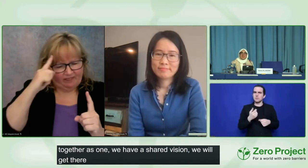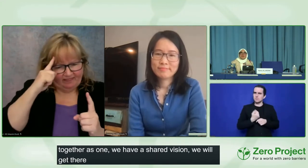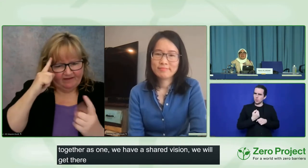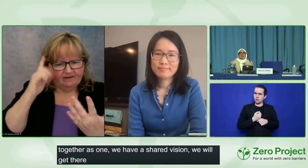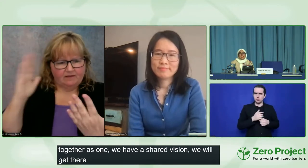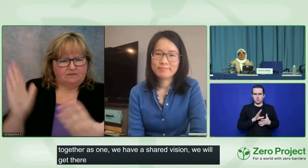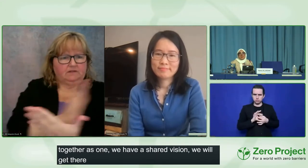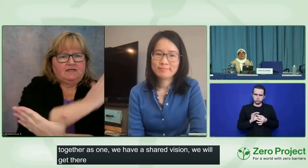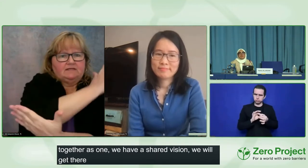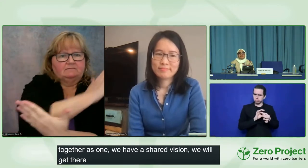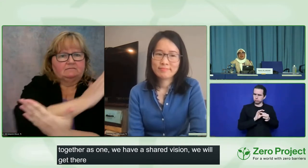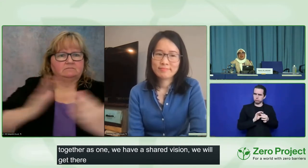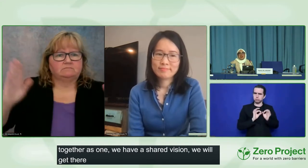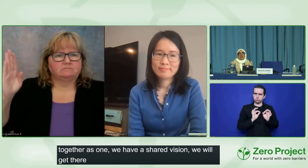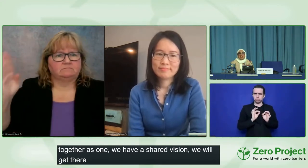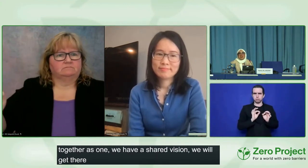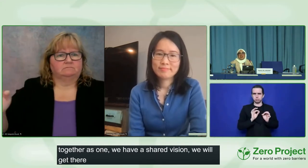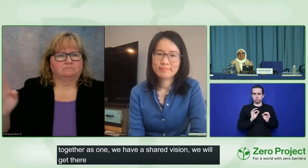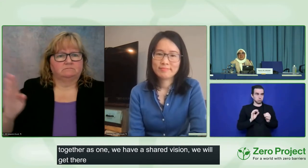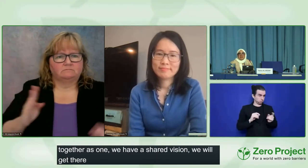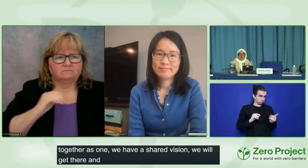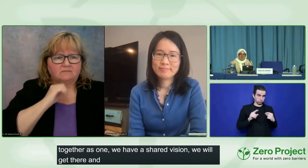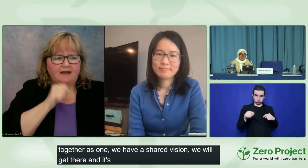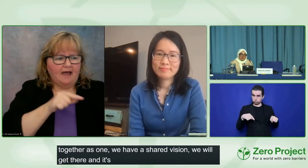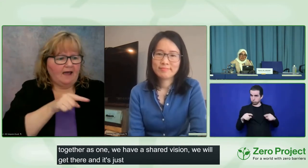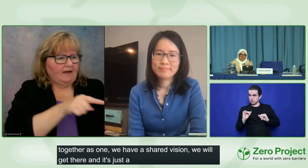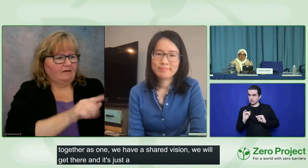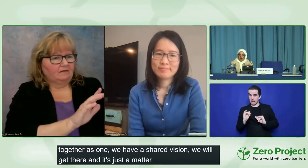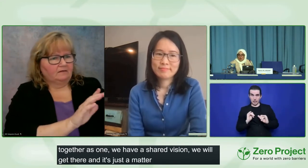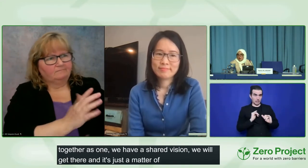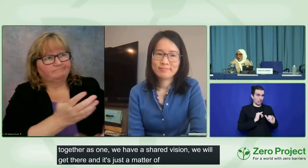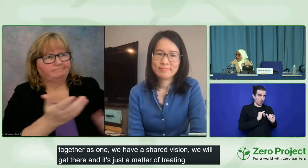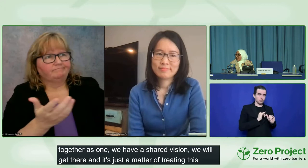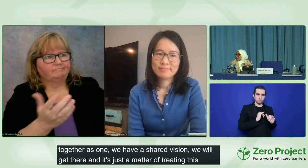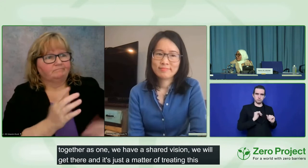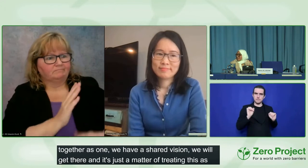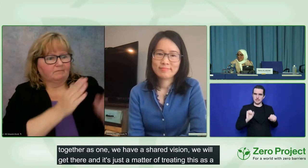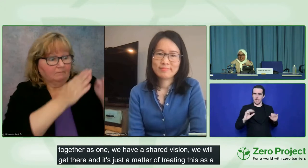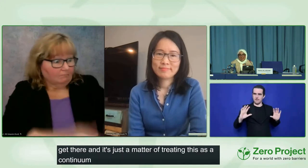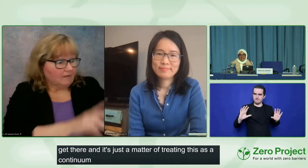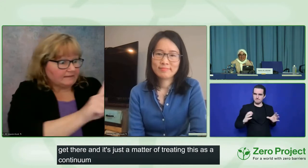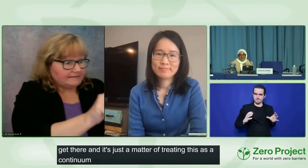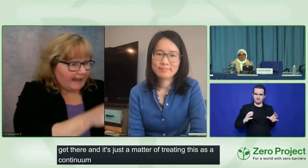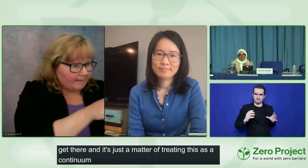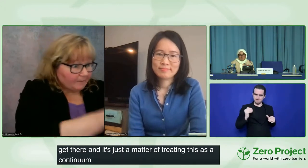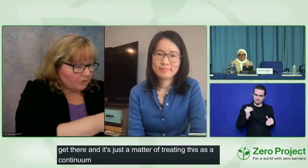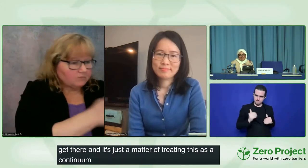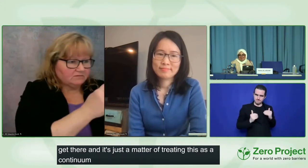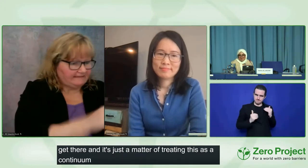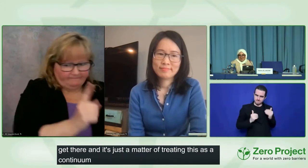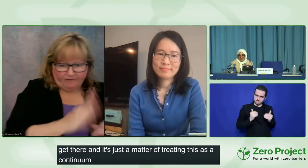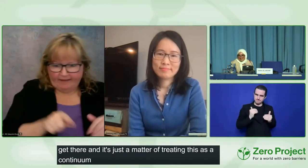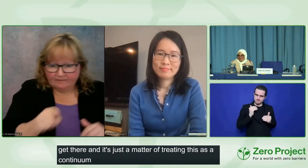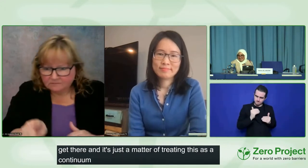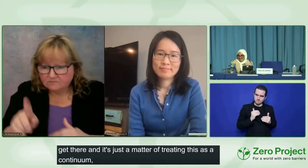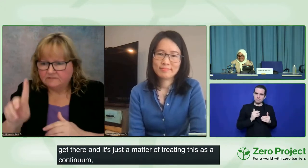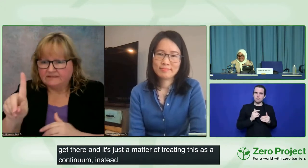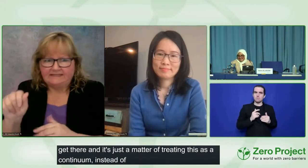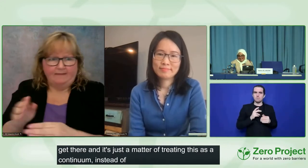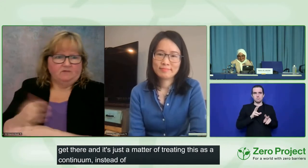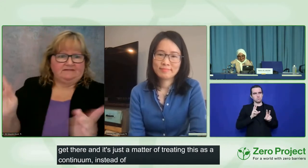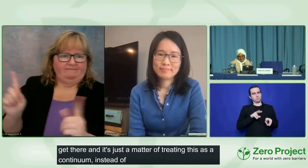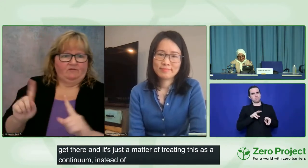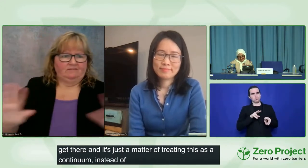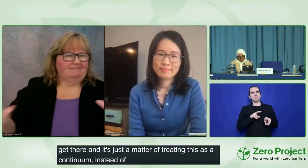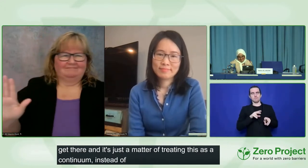of individual attempts, I think. Okay. Thank